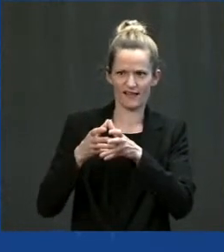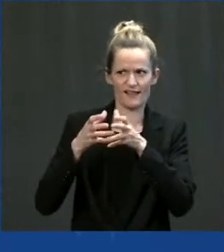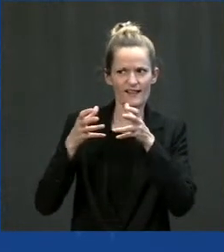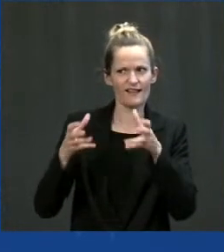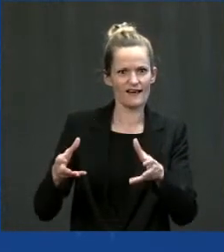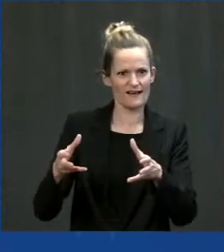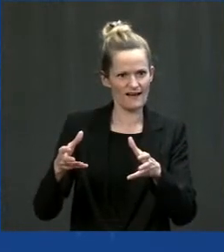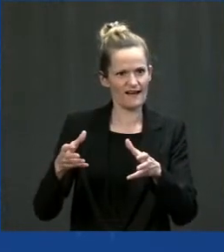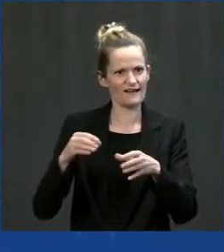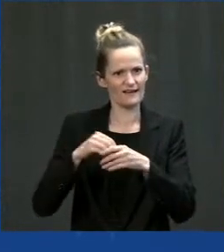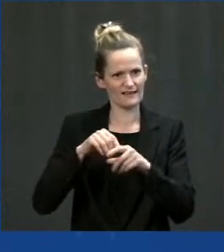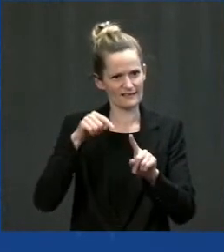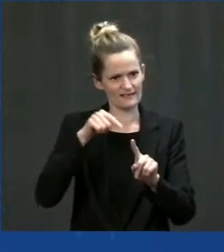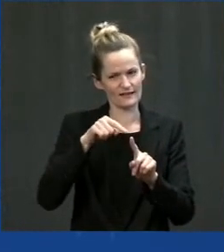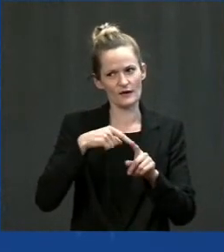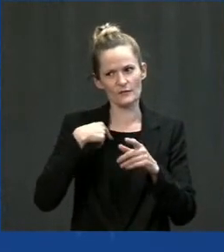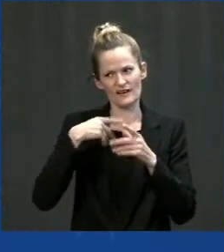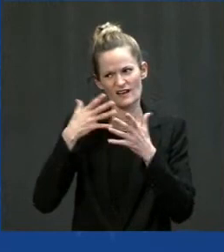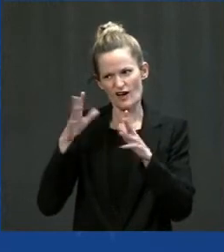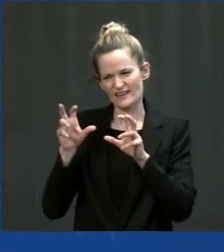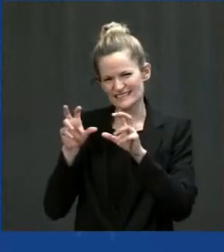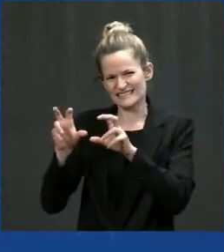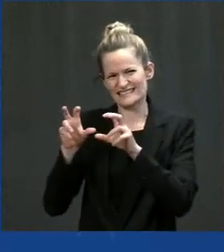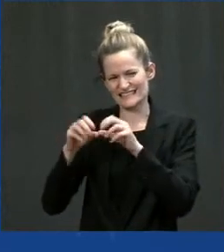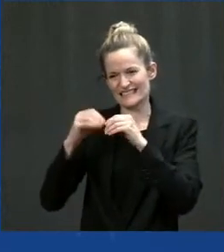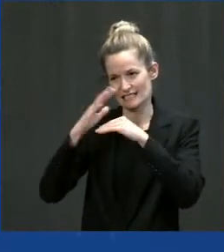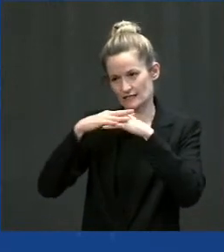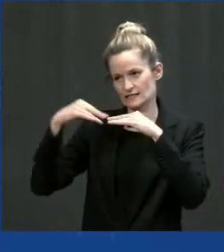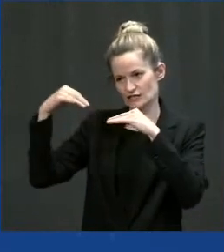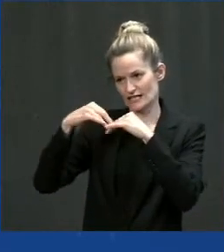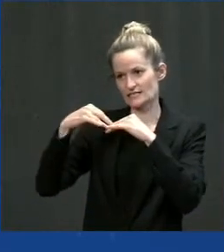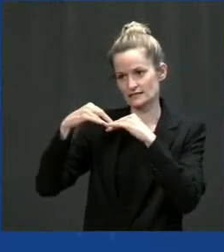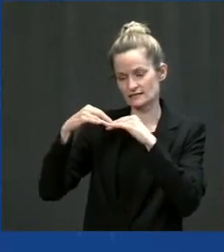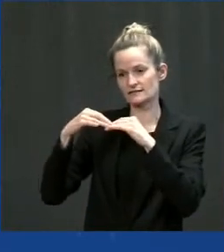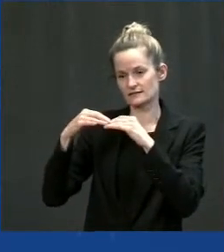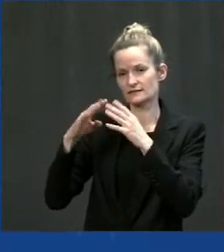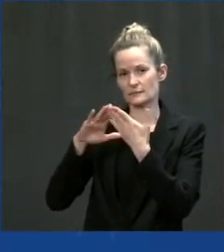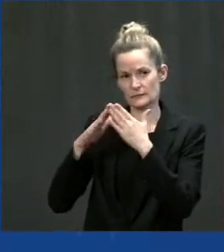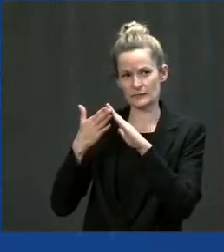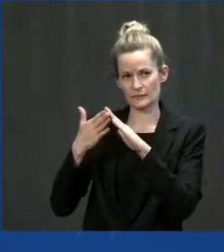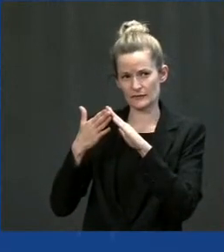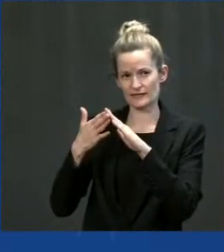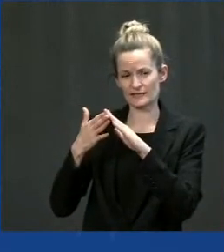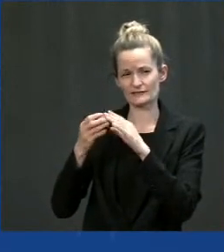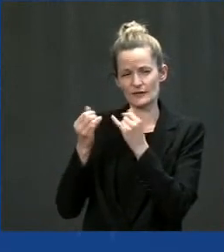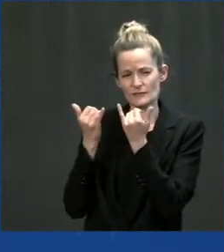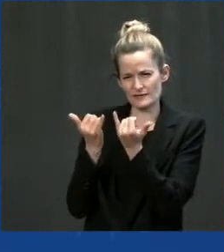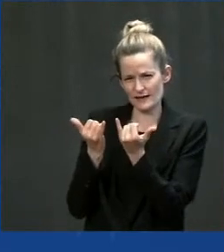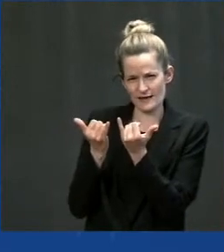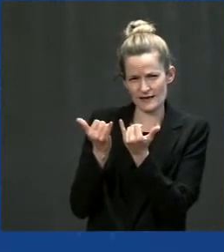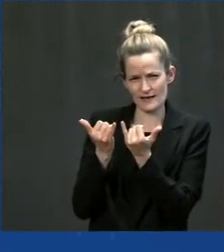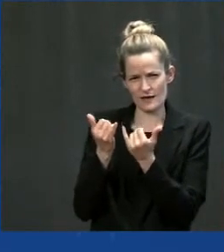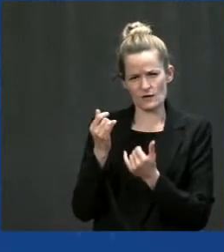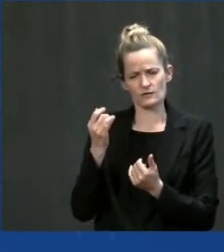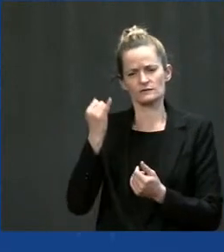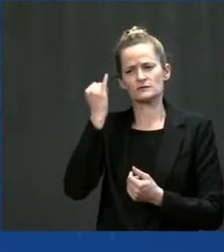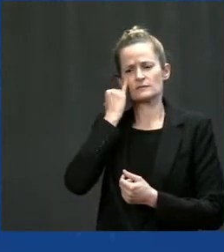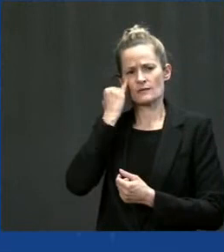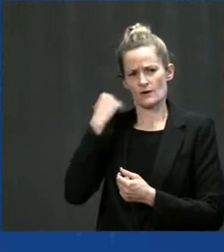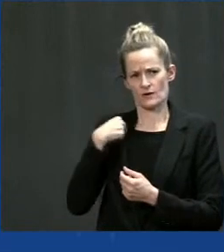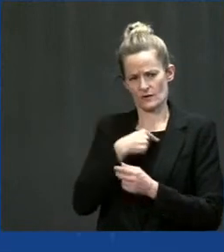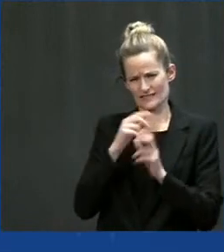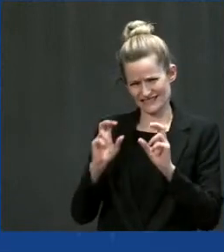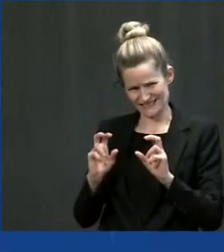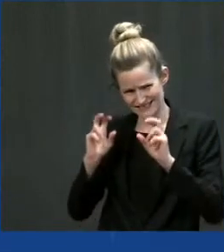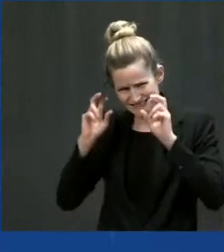Nation, especially rural Cherokee communities. How will the additional tribal broadband resources support your tribal citizens or whatever